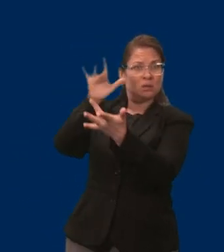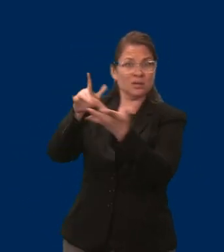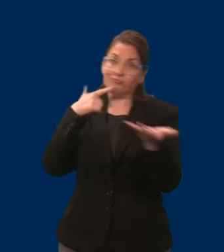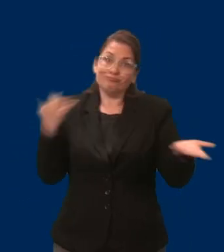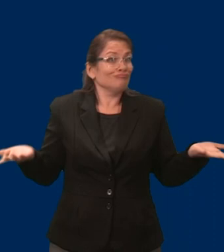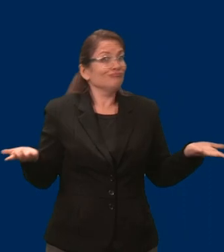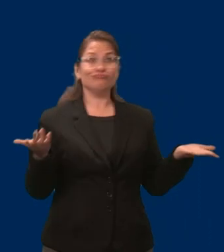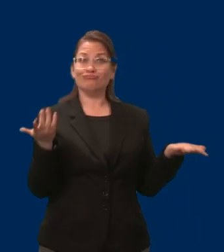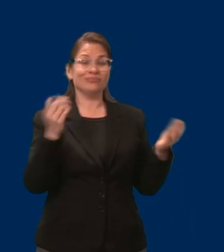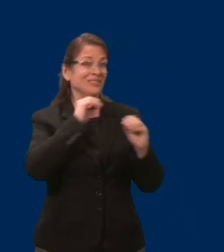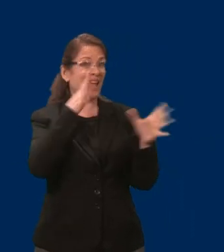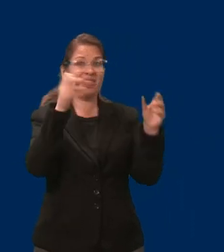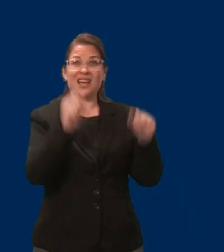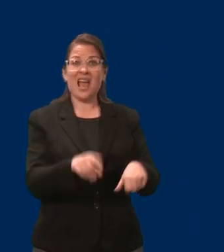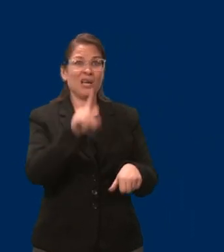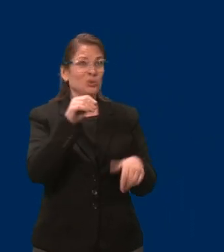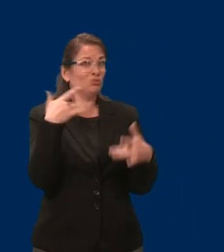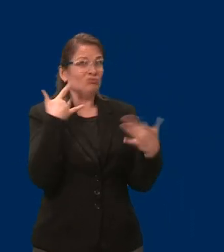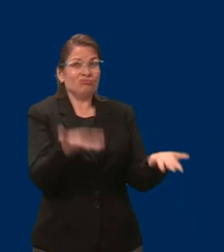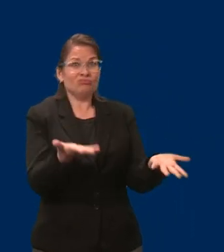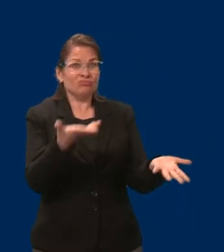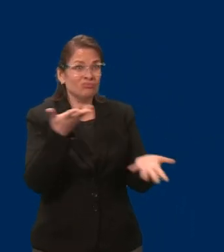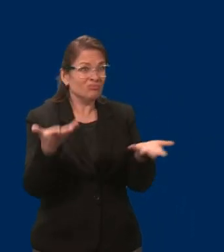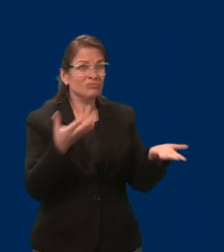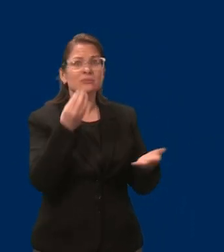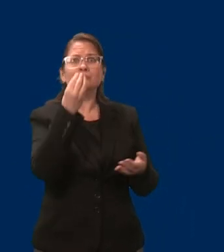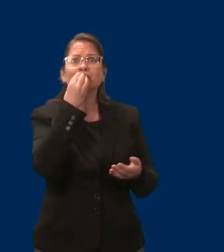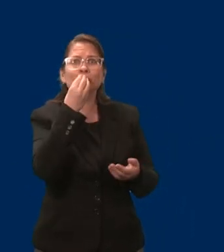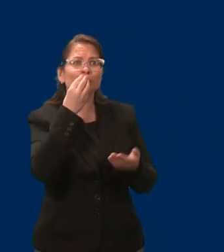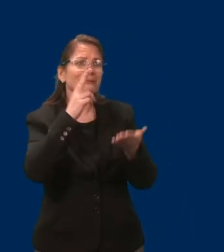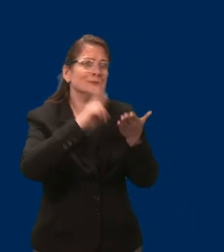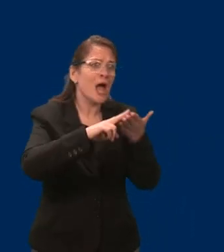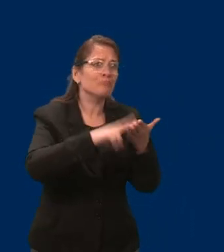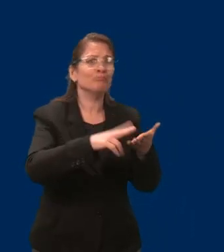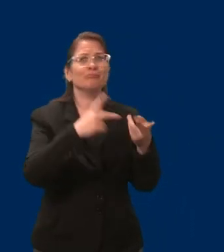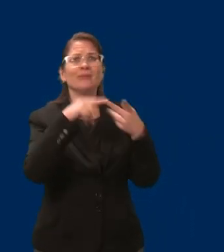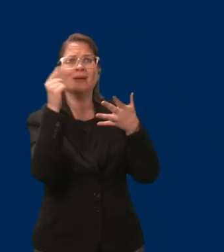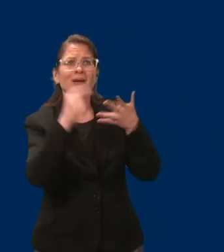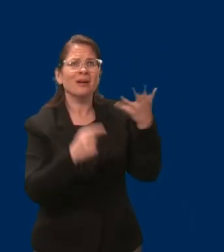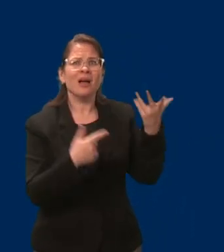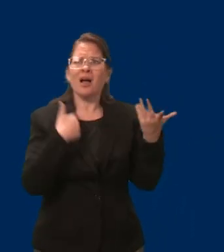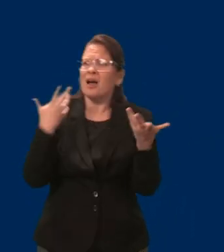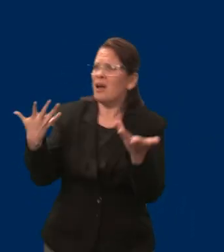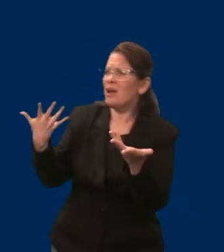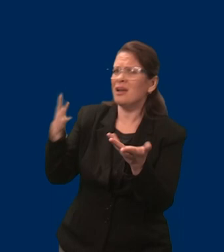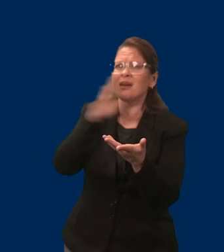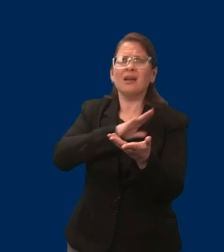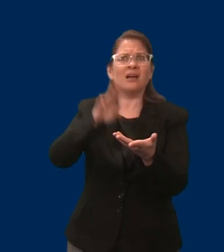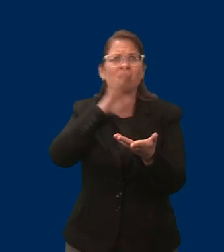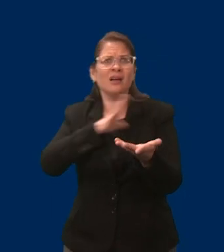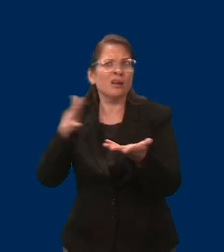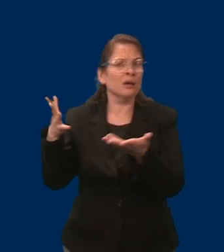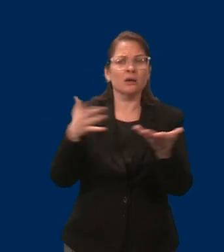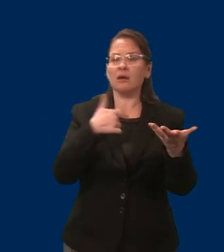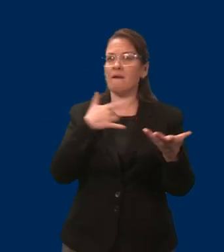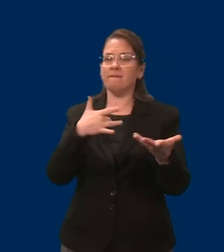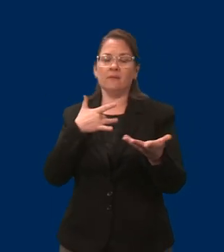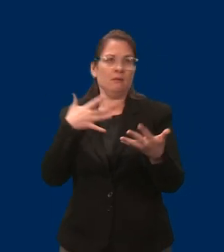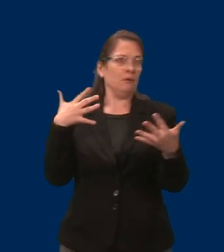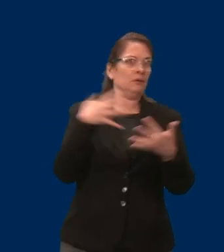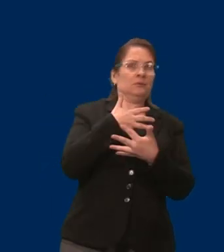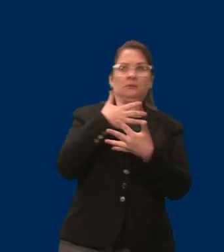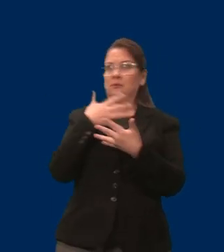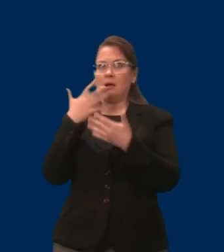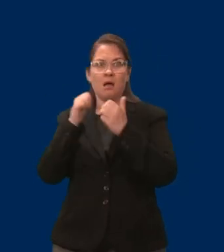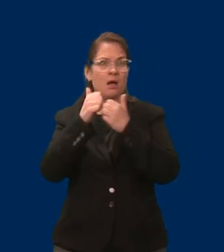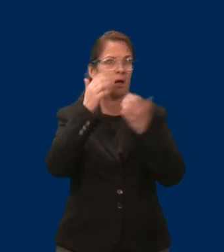bank information. I was so frustrated and most importantly, terrified for my future, but I refused to give